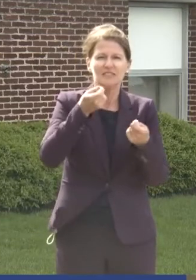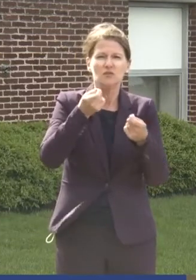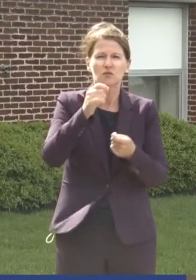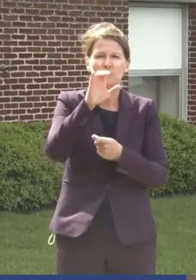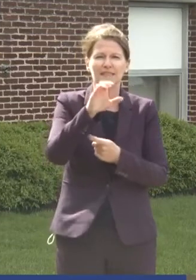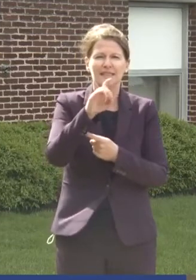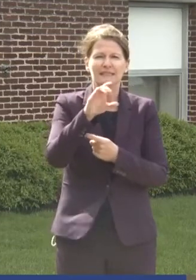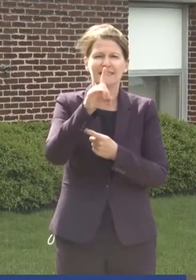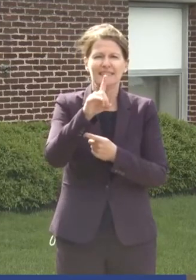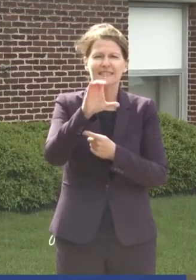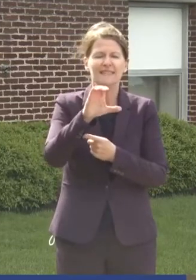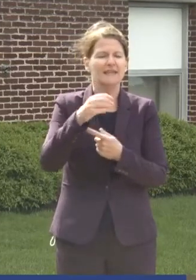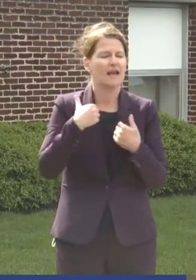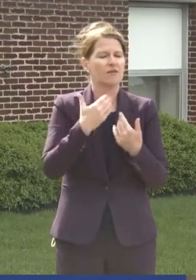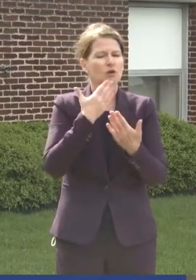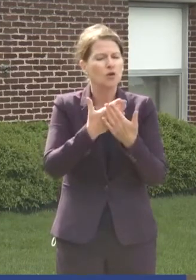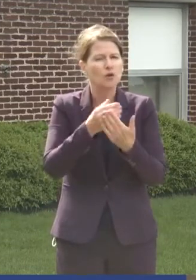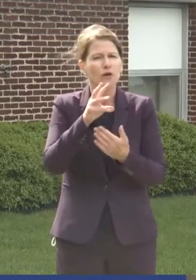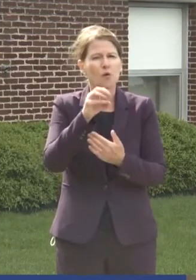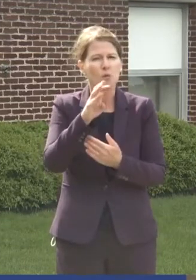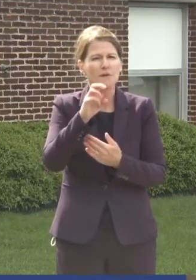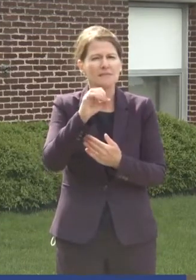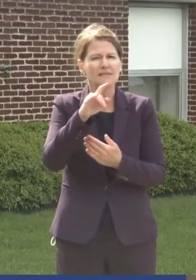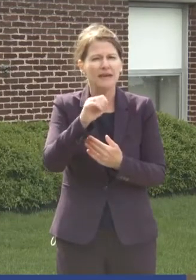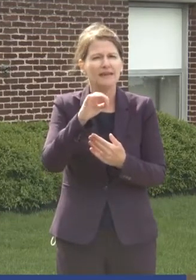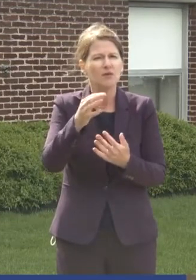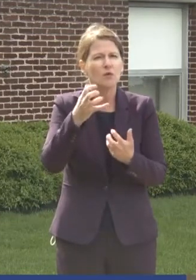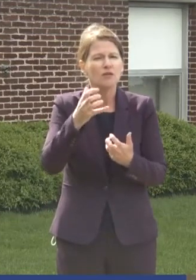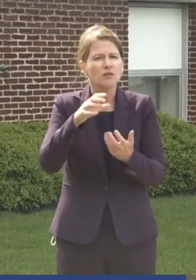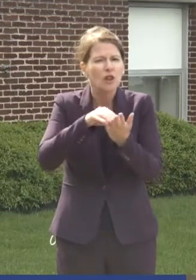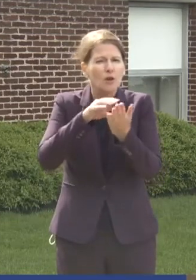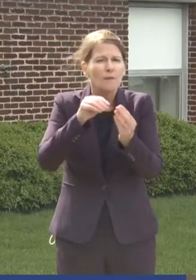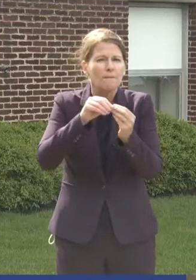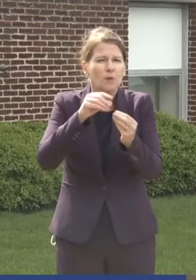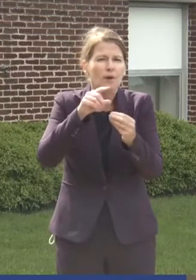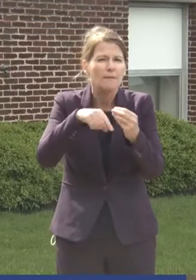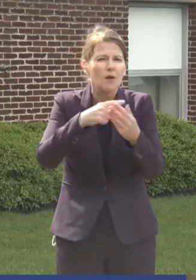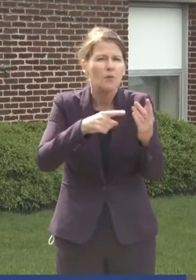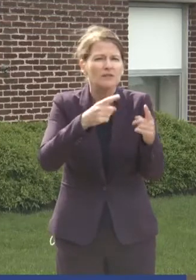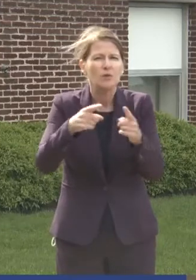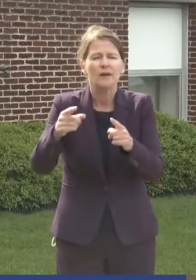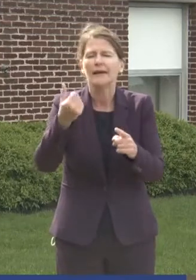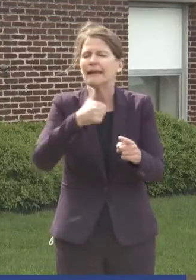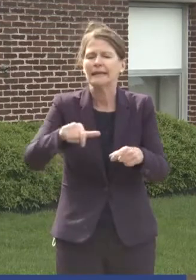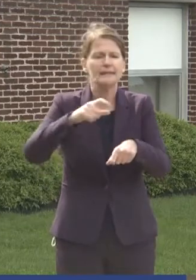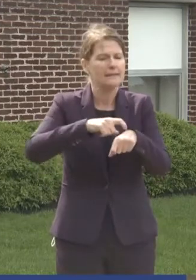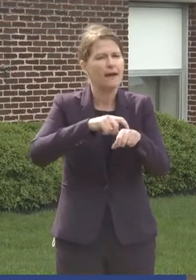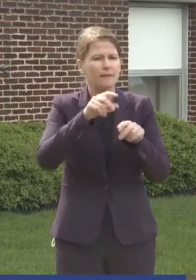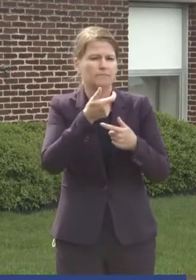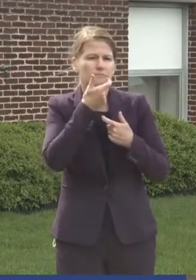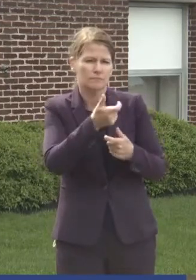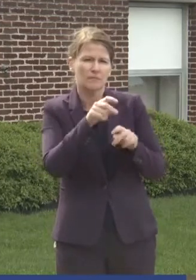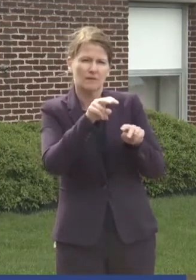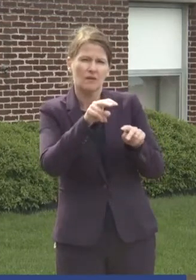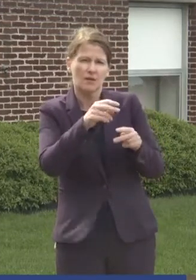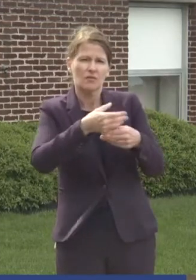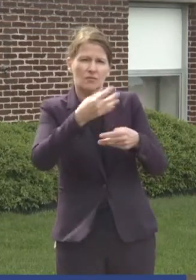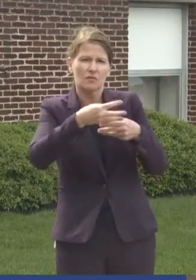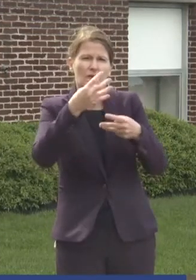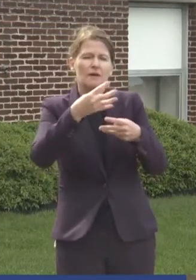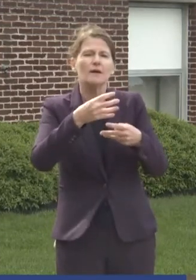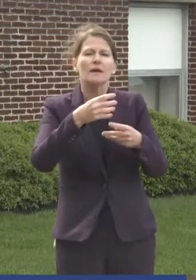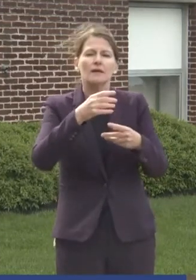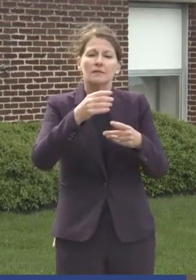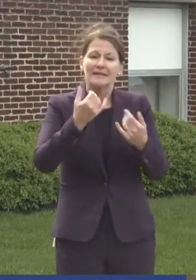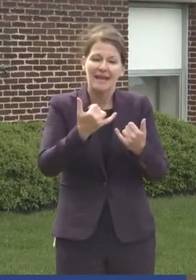also have a good website if you want to find out more about what's going on at any point in time. But as the rollout continues, we